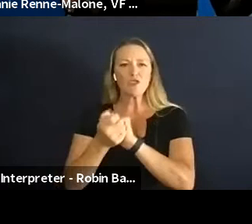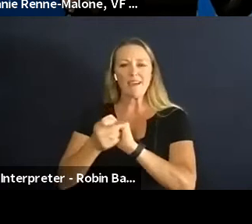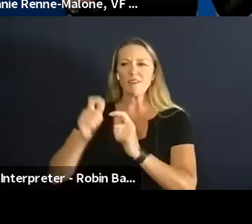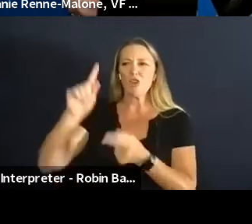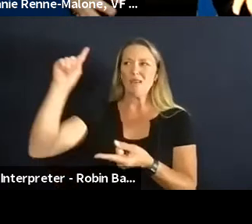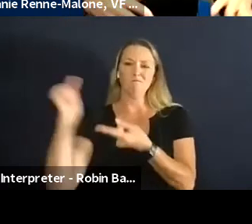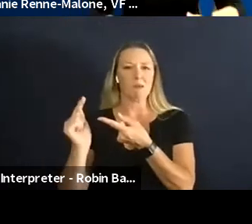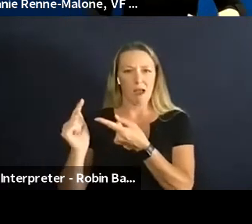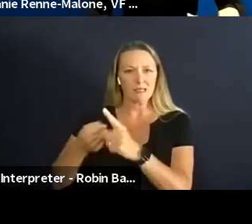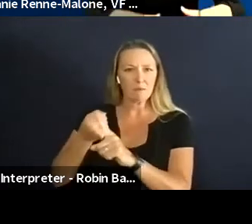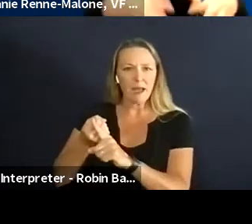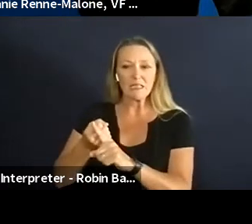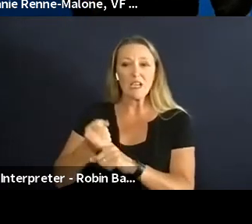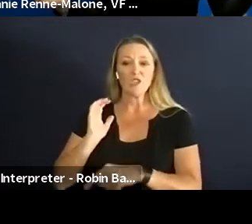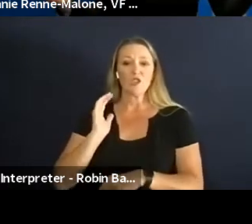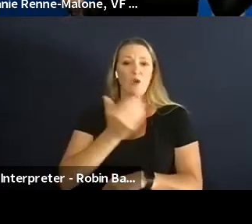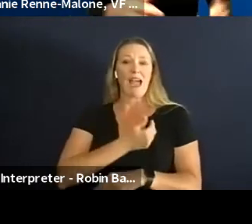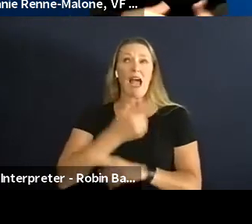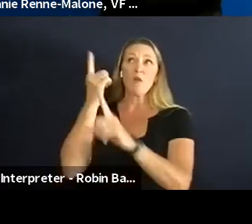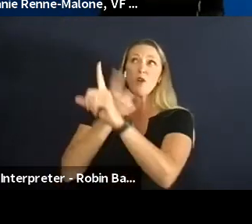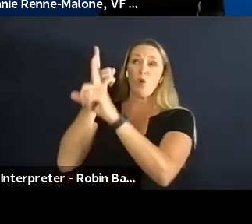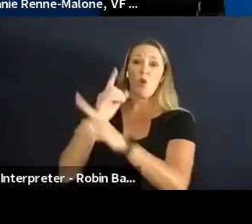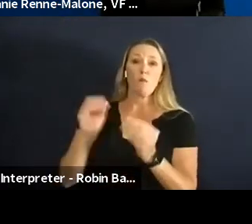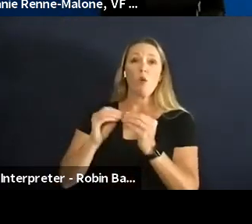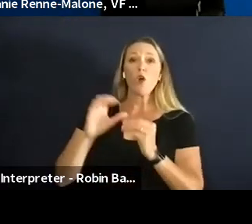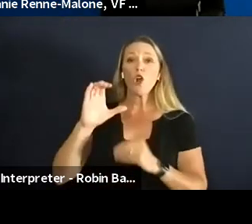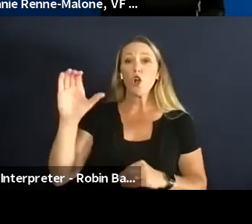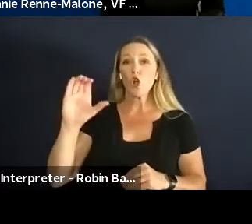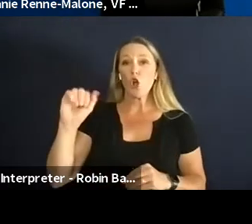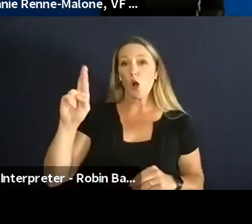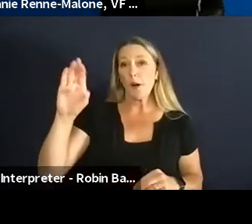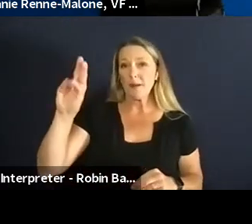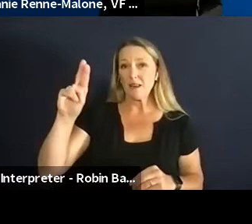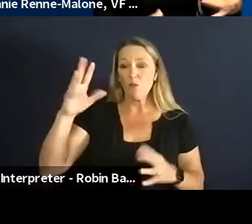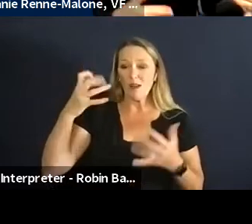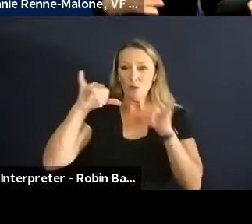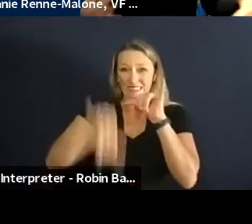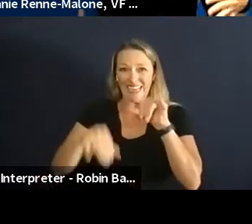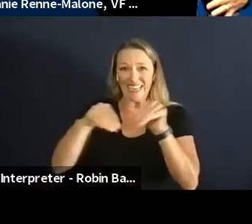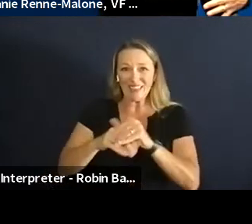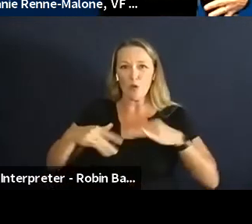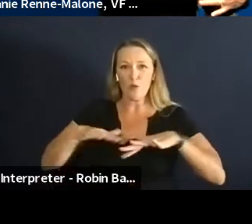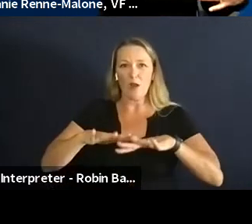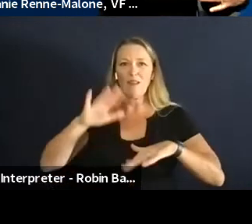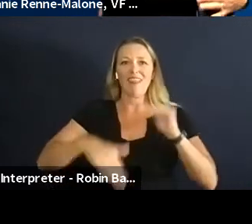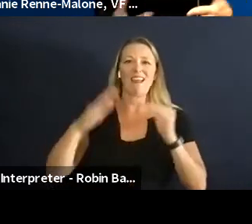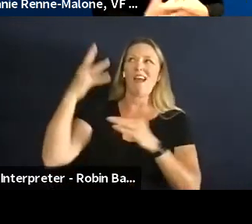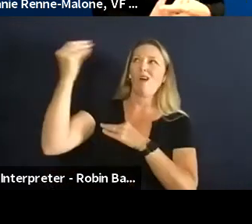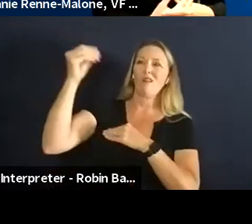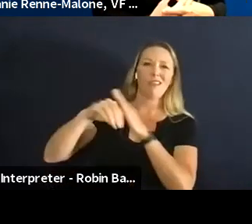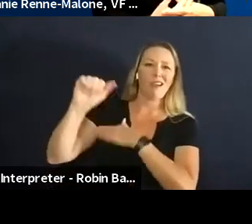I'm sorry more carbon in the ground but then it's going into the atmosphere is kind of the simplest way to put that. So as we are helping farmers and